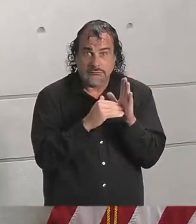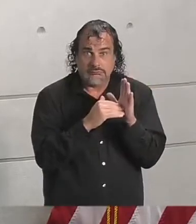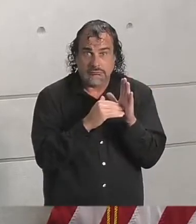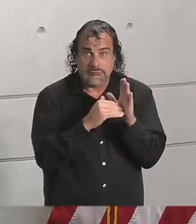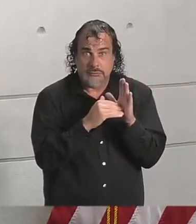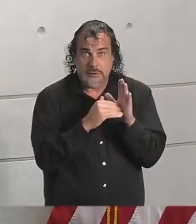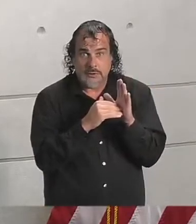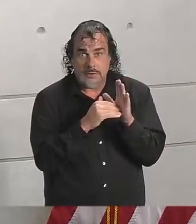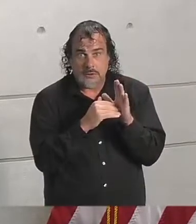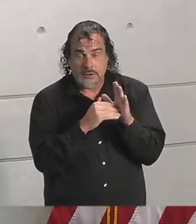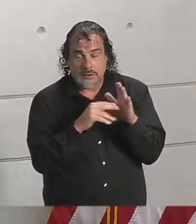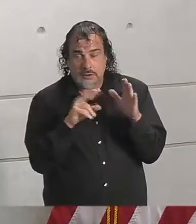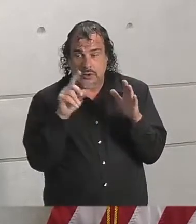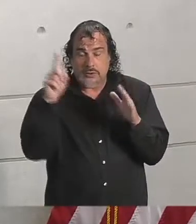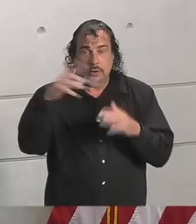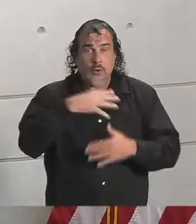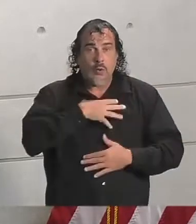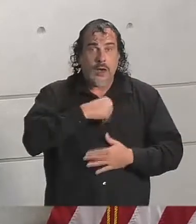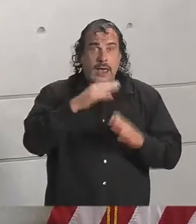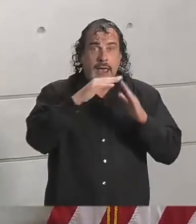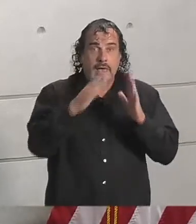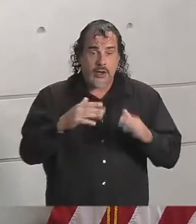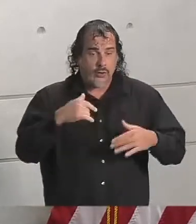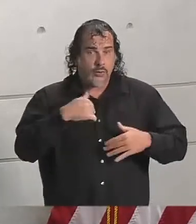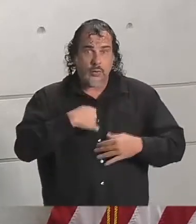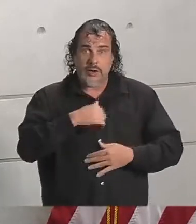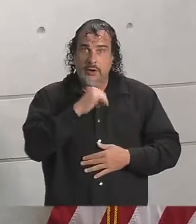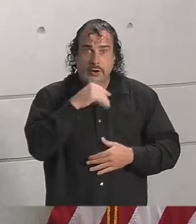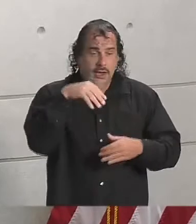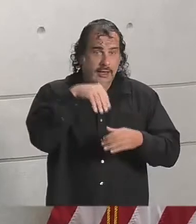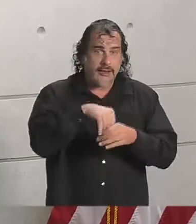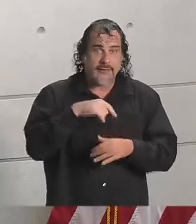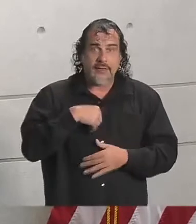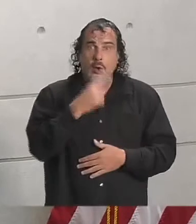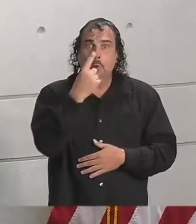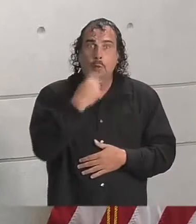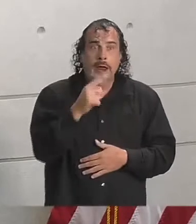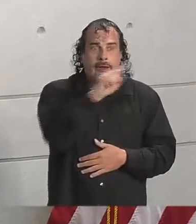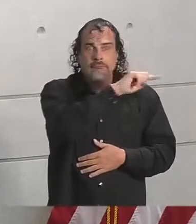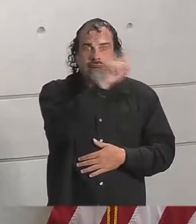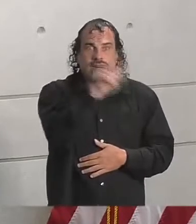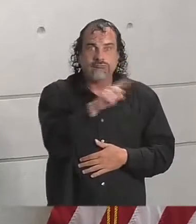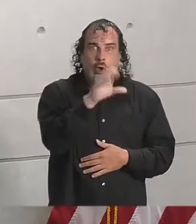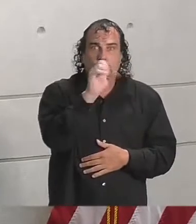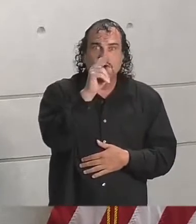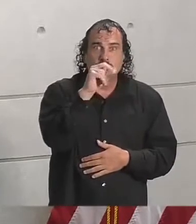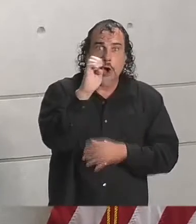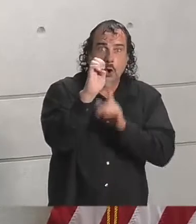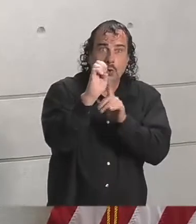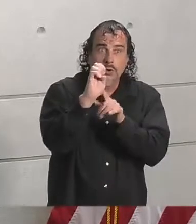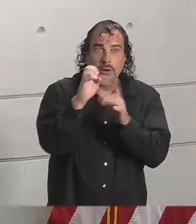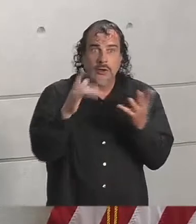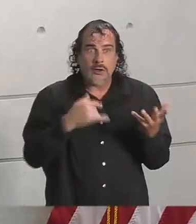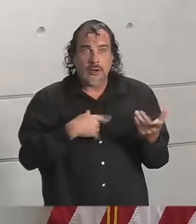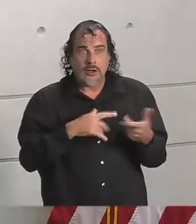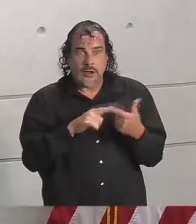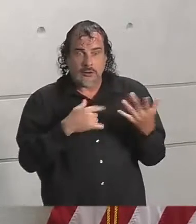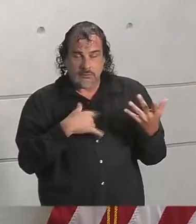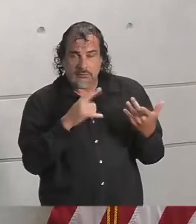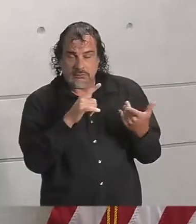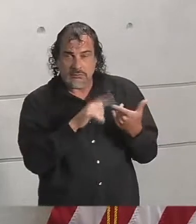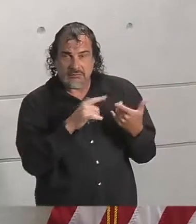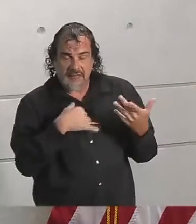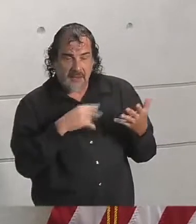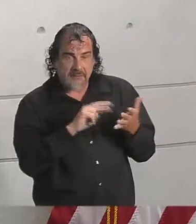According to the White House, we are no longer in the red zone of COVID-19 in Mississippi,